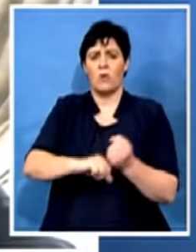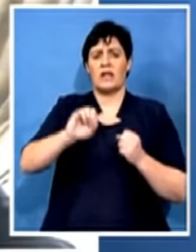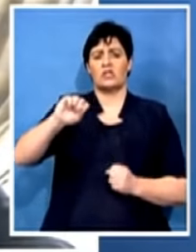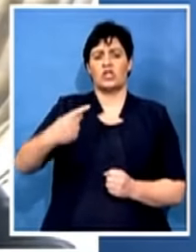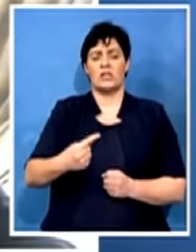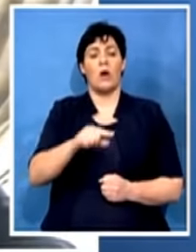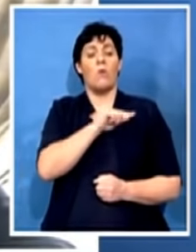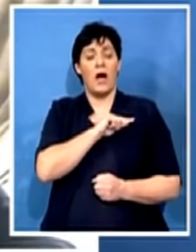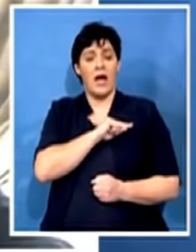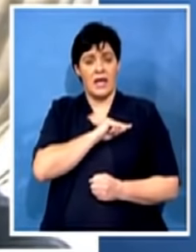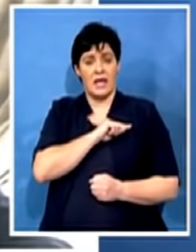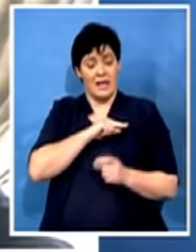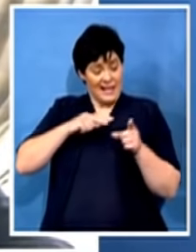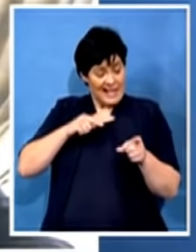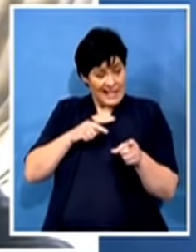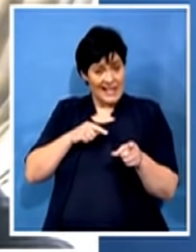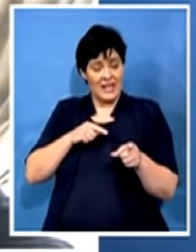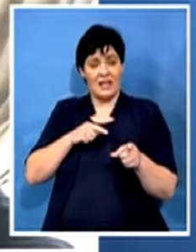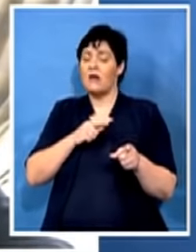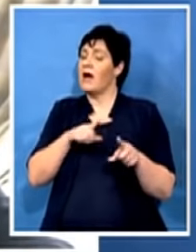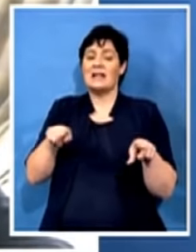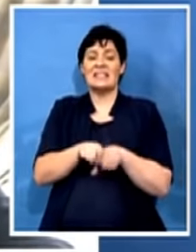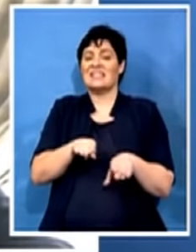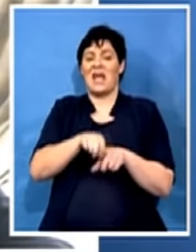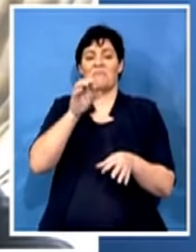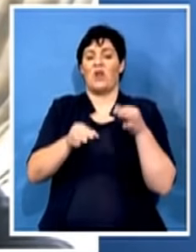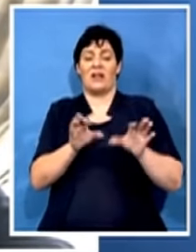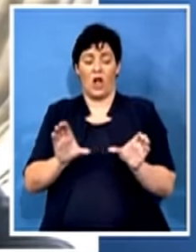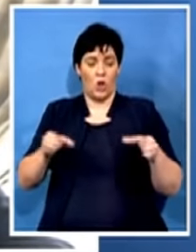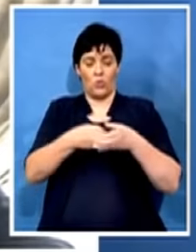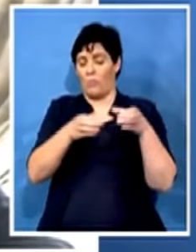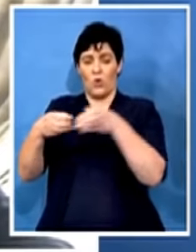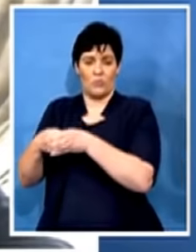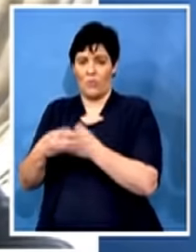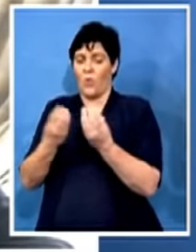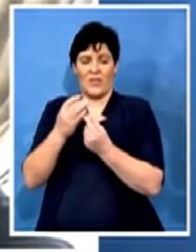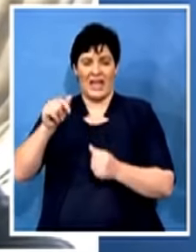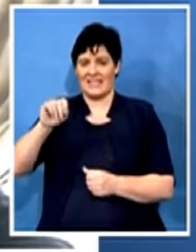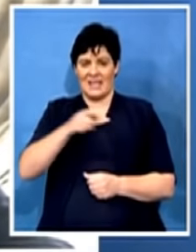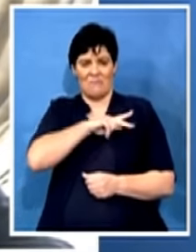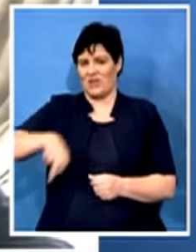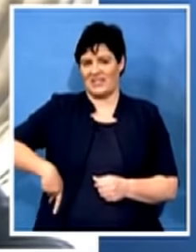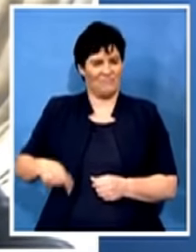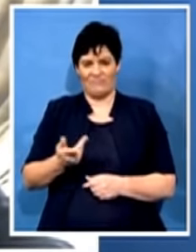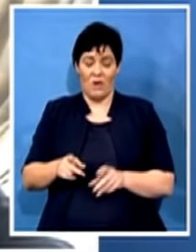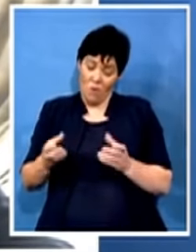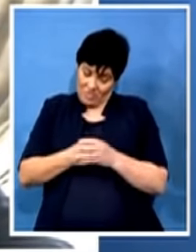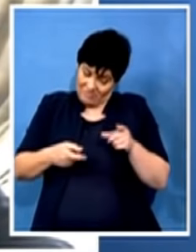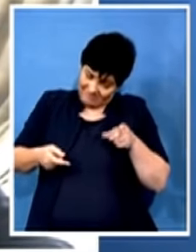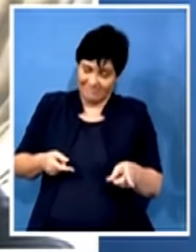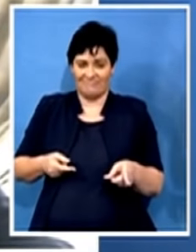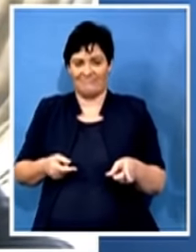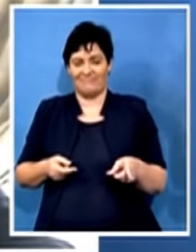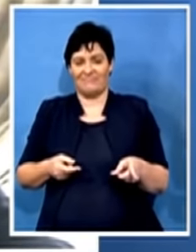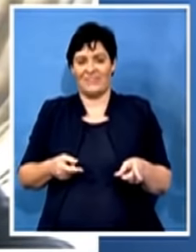in the same political allegiance with the ANC president when it comes to the national politics of the ANC, even going to NASRAC. Mzondile Massina